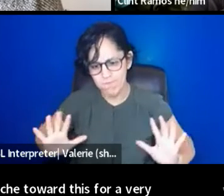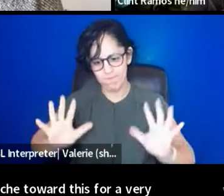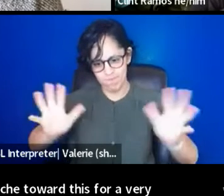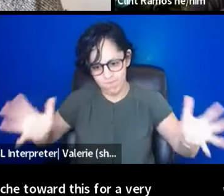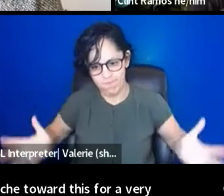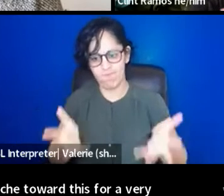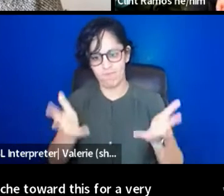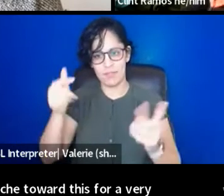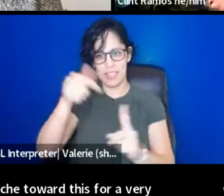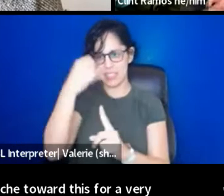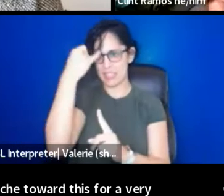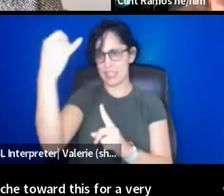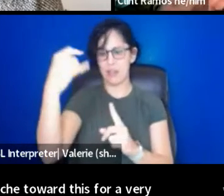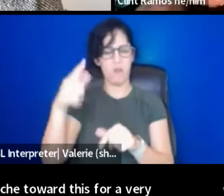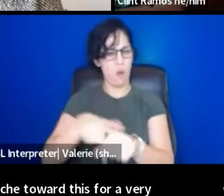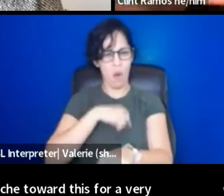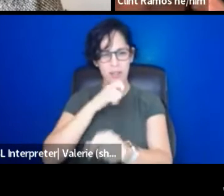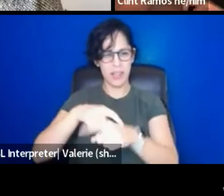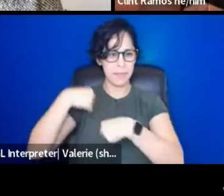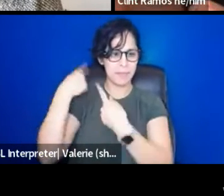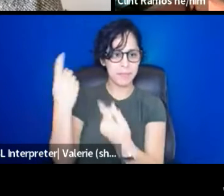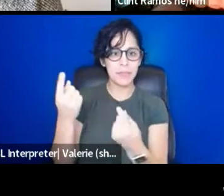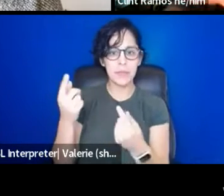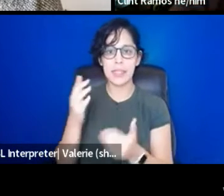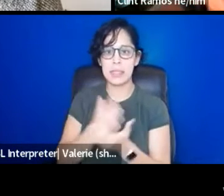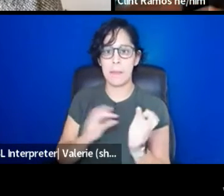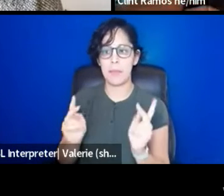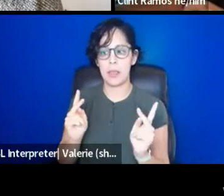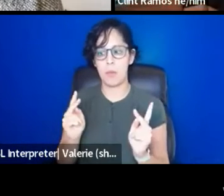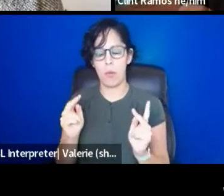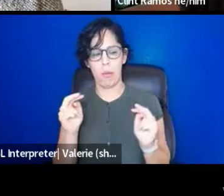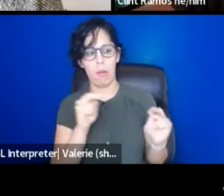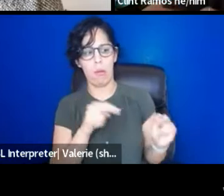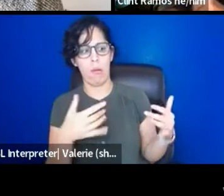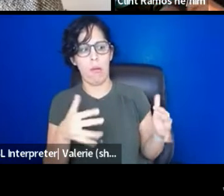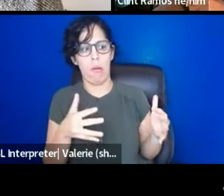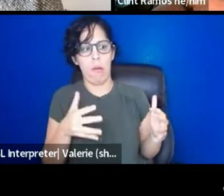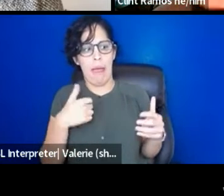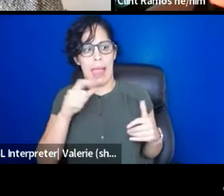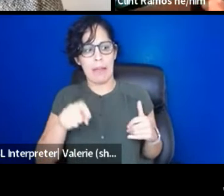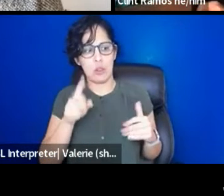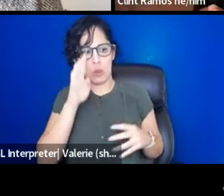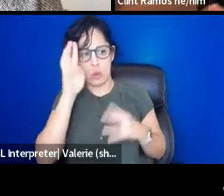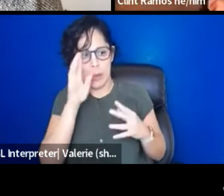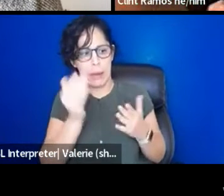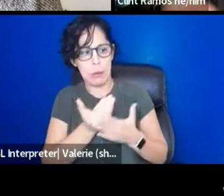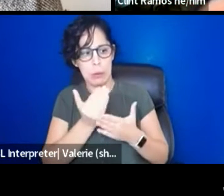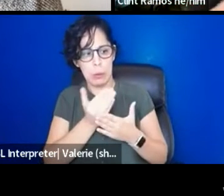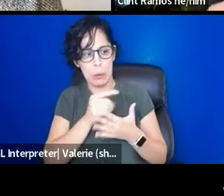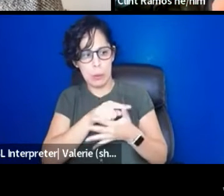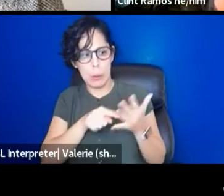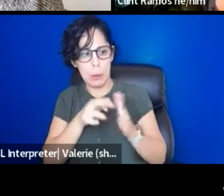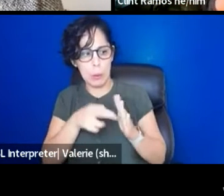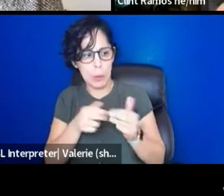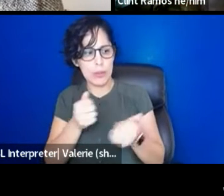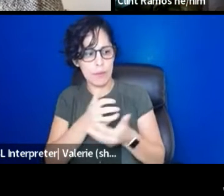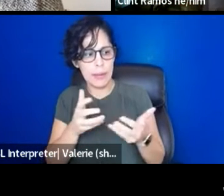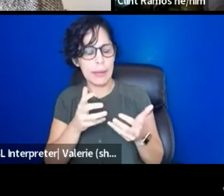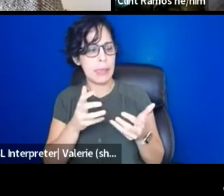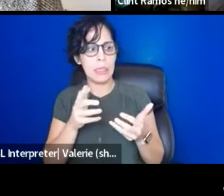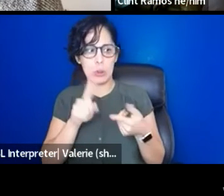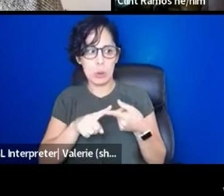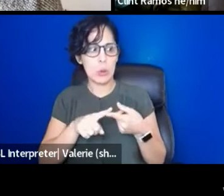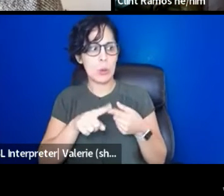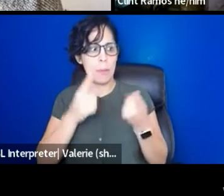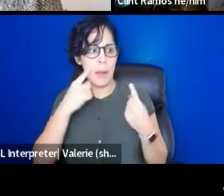so, you know, the nervousness of that anyone would feel of like, Oh, we'll have to invent ways of doing this. It's like, no, we just have to listen and research folks